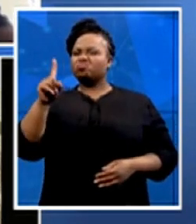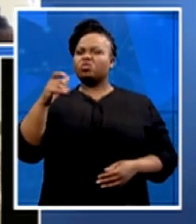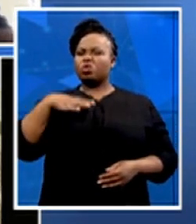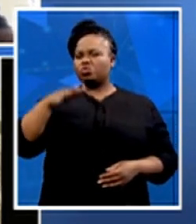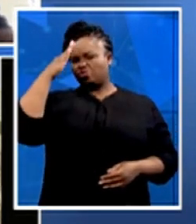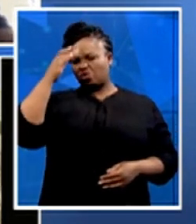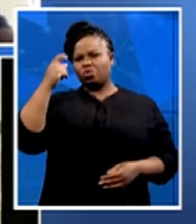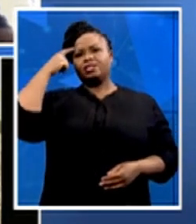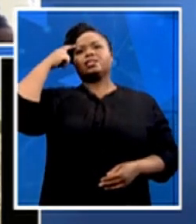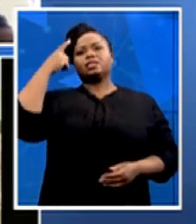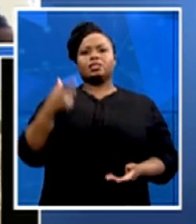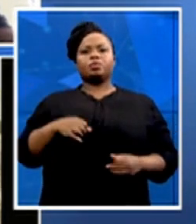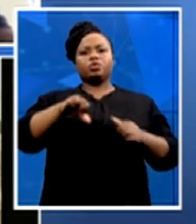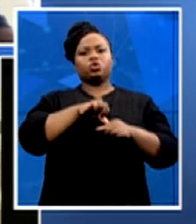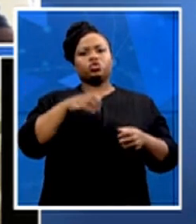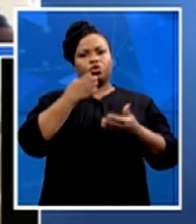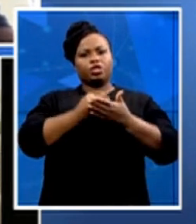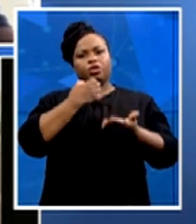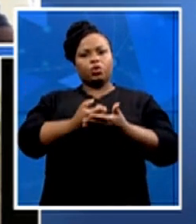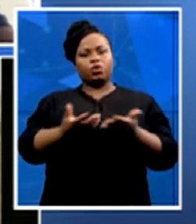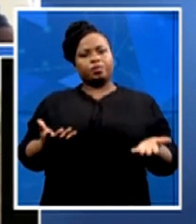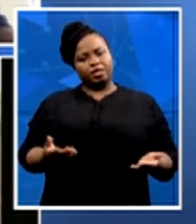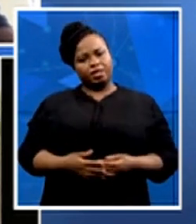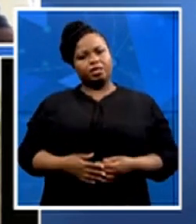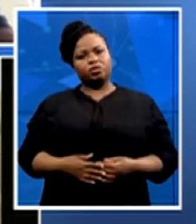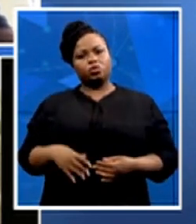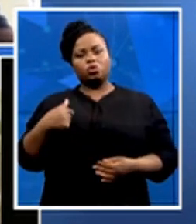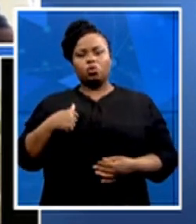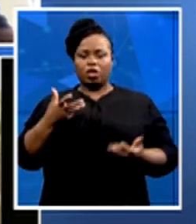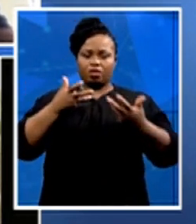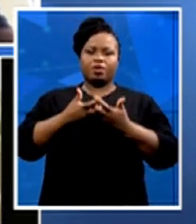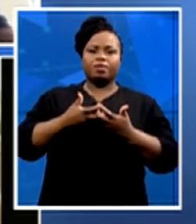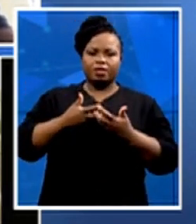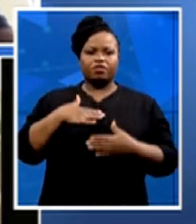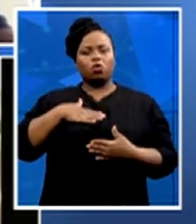inform a young person, Nonga, about any of your party.